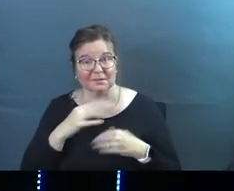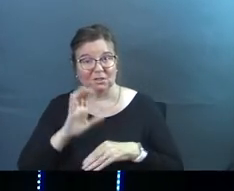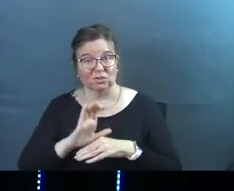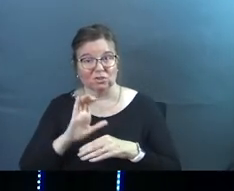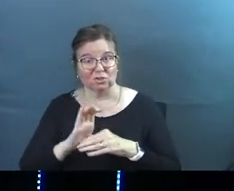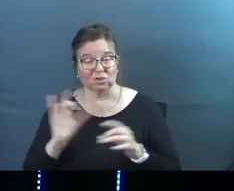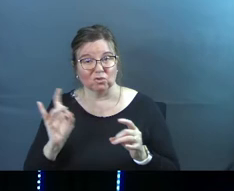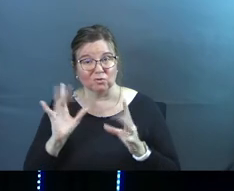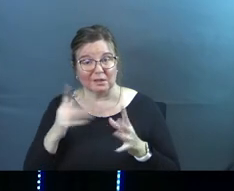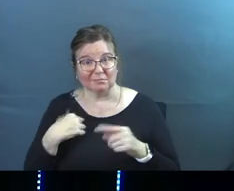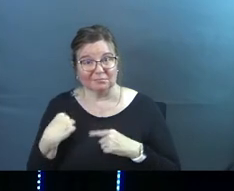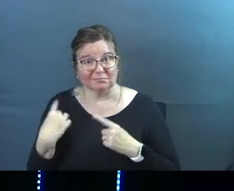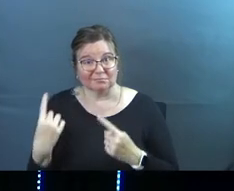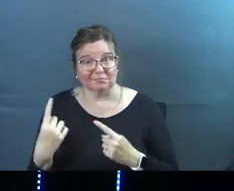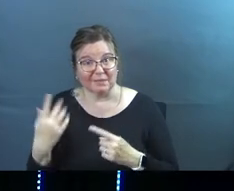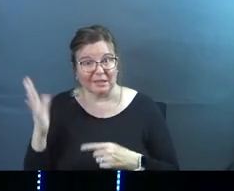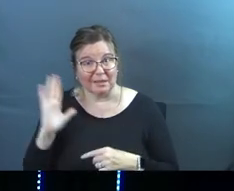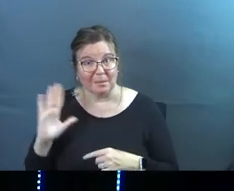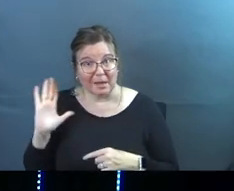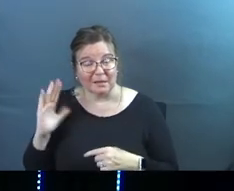church crises in the past